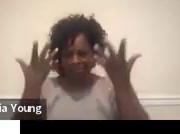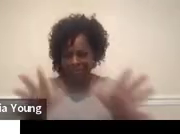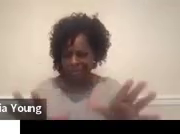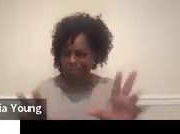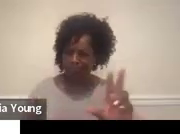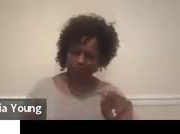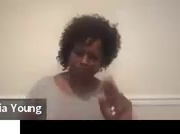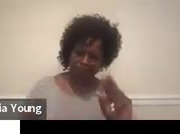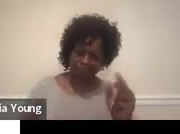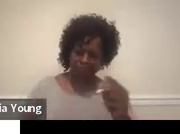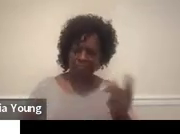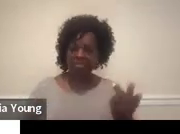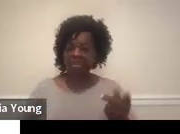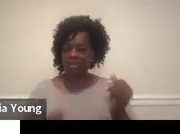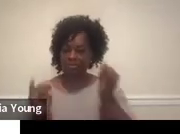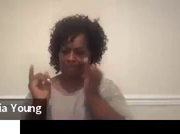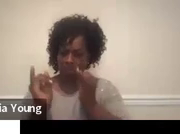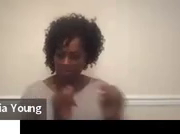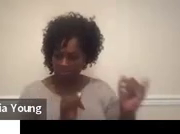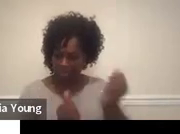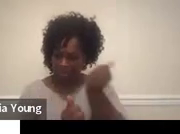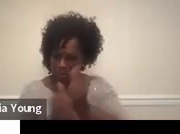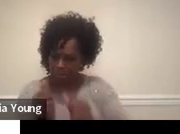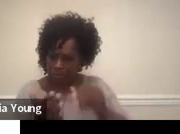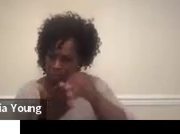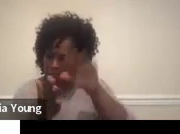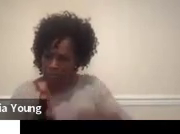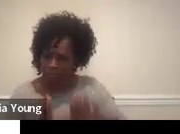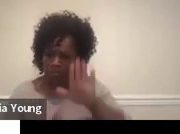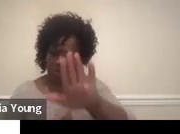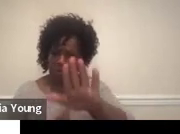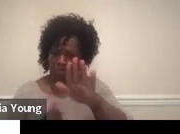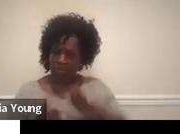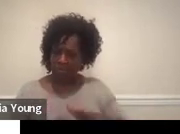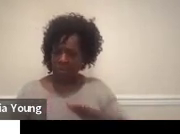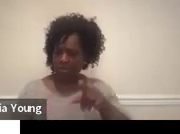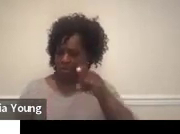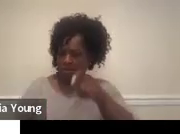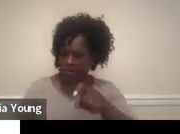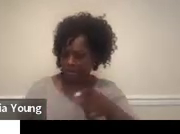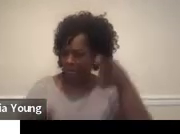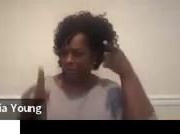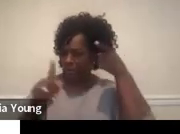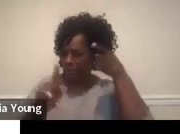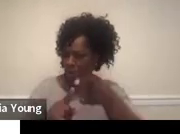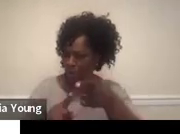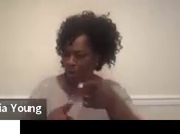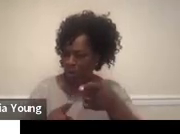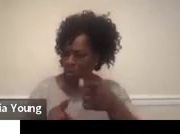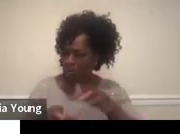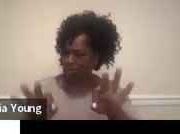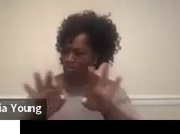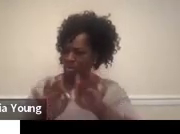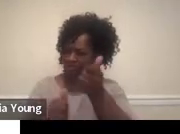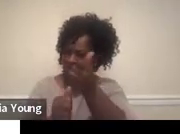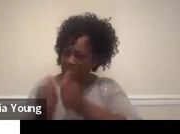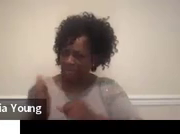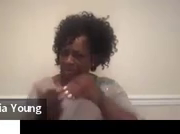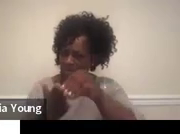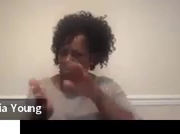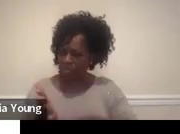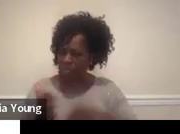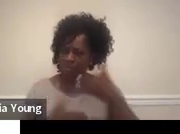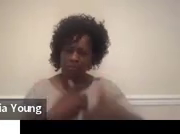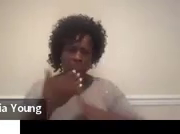individualized. It should be based on the student's strengths, needs, interests, and goals. It's a process that increases